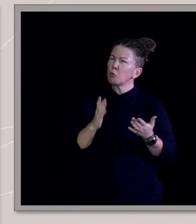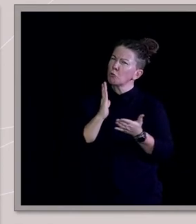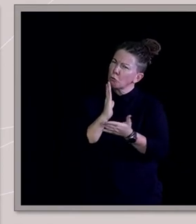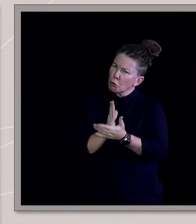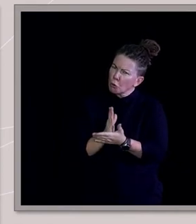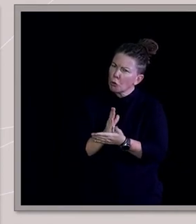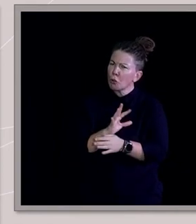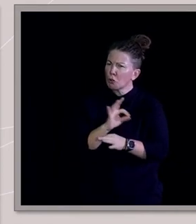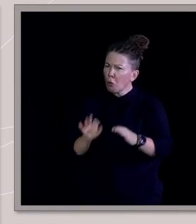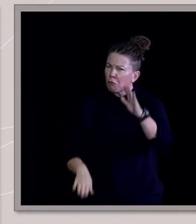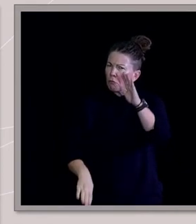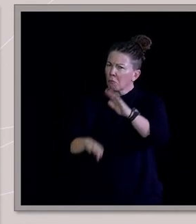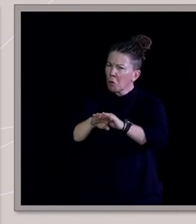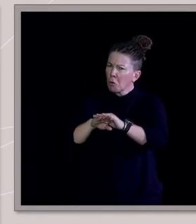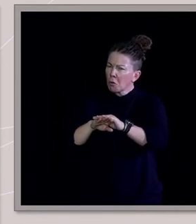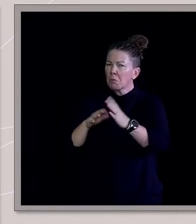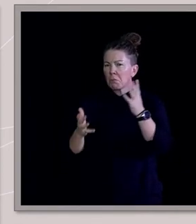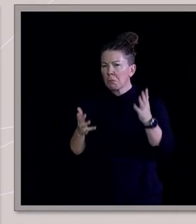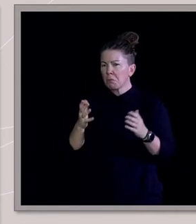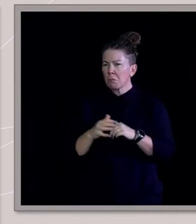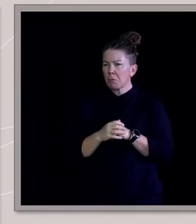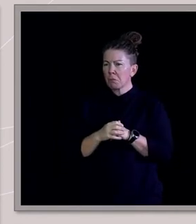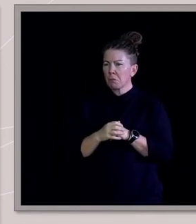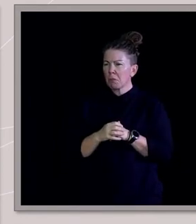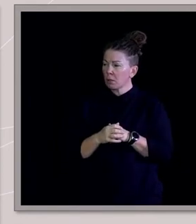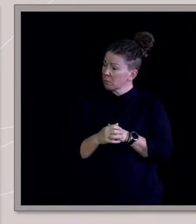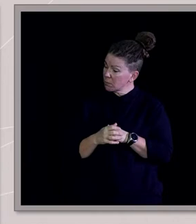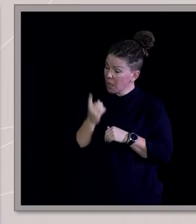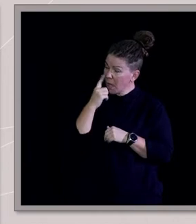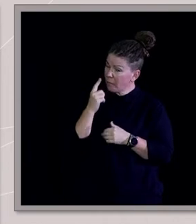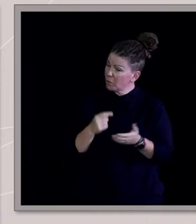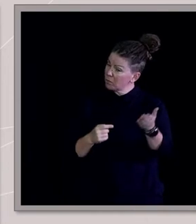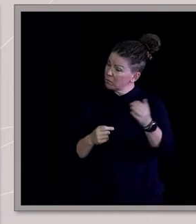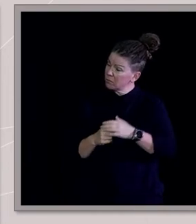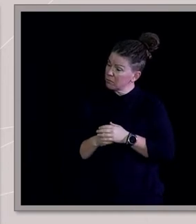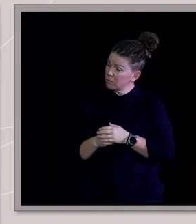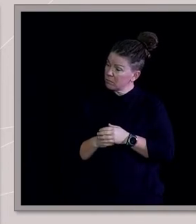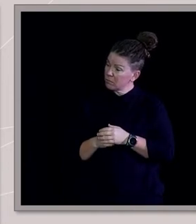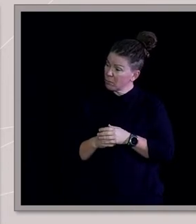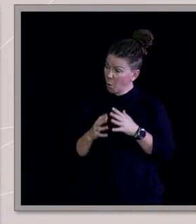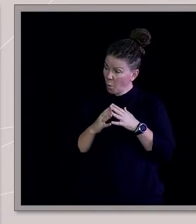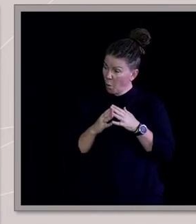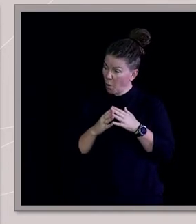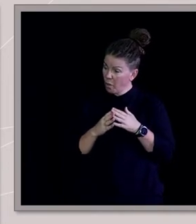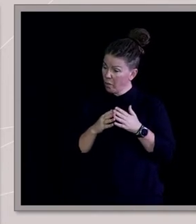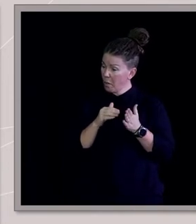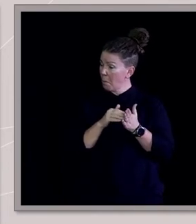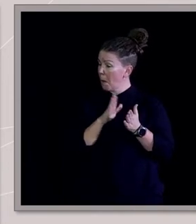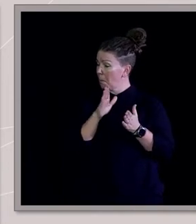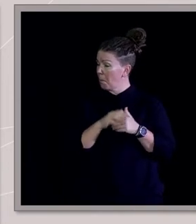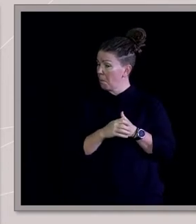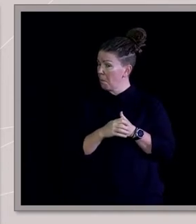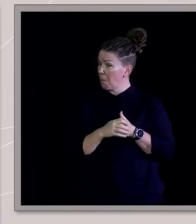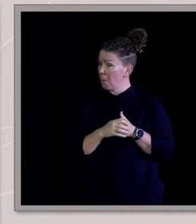everything. So look what you're throwing away. And so I thought, well, maybe this is, maybe this is the